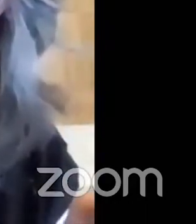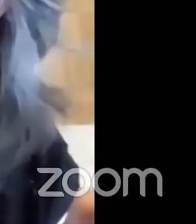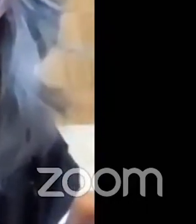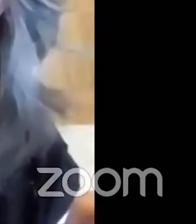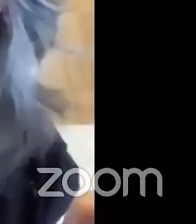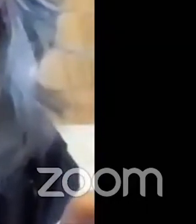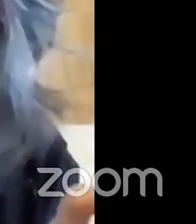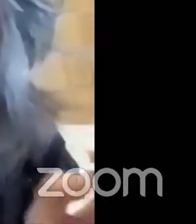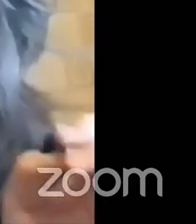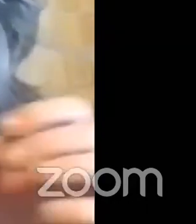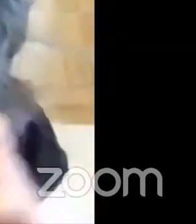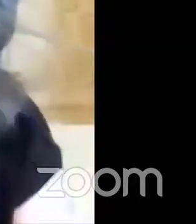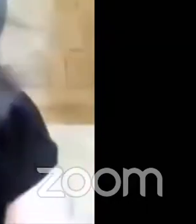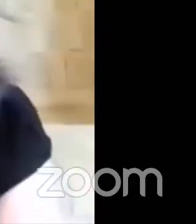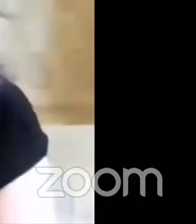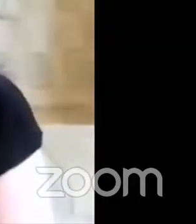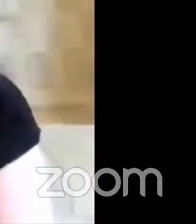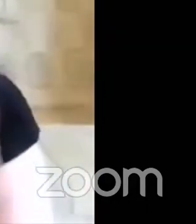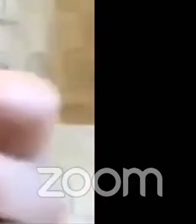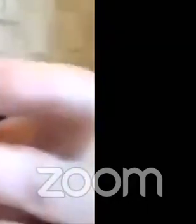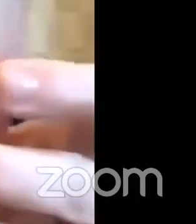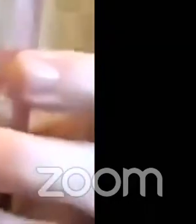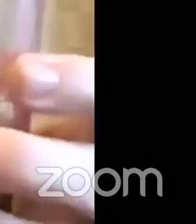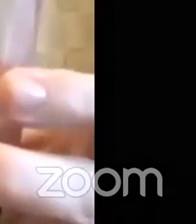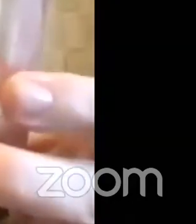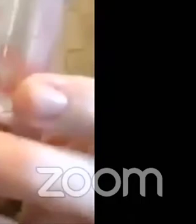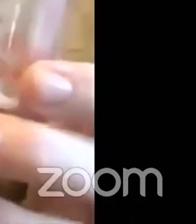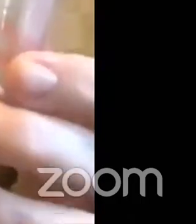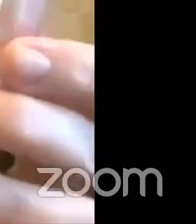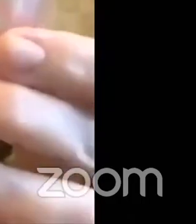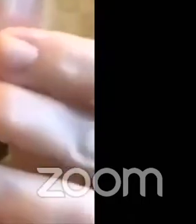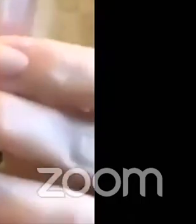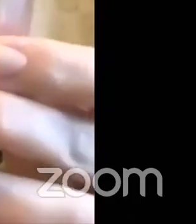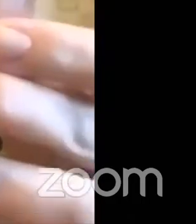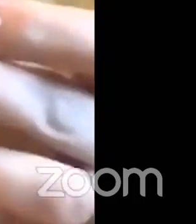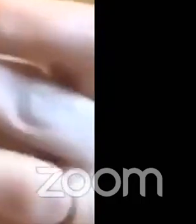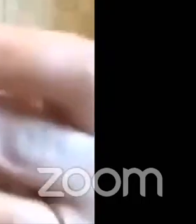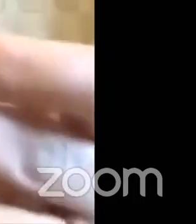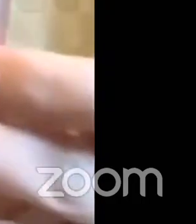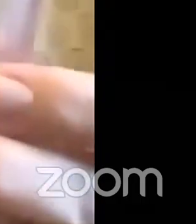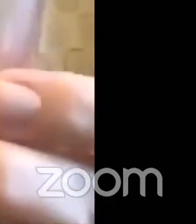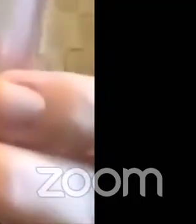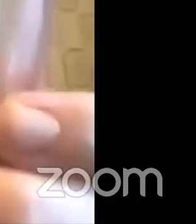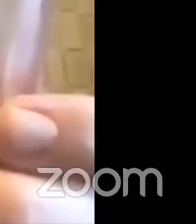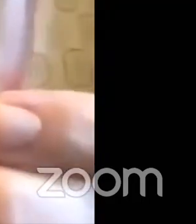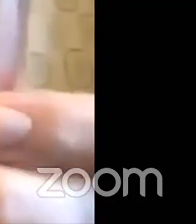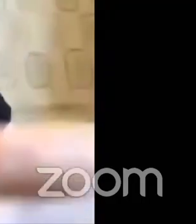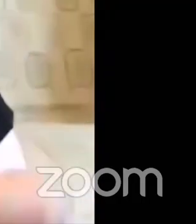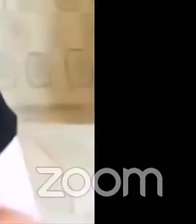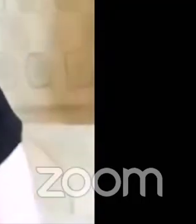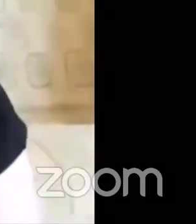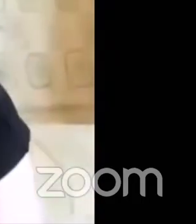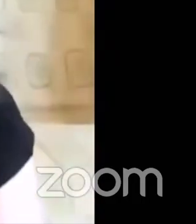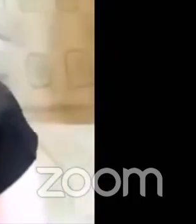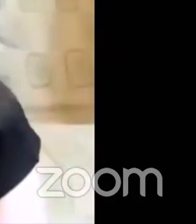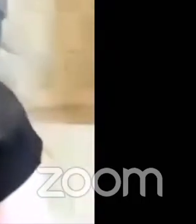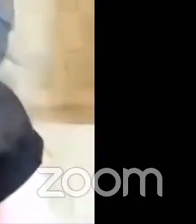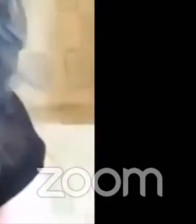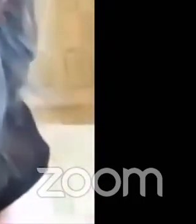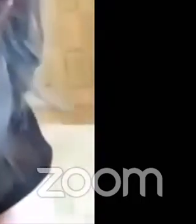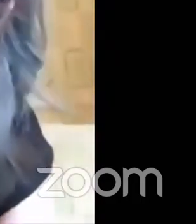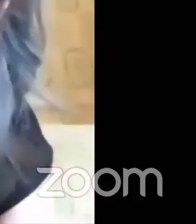and now that i've got this container with my little tiny balls of food coloring in it